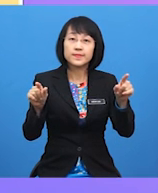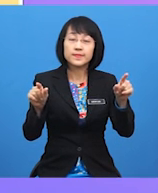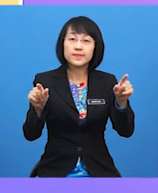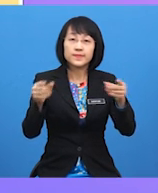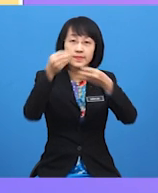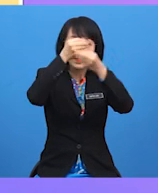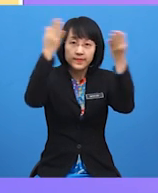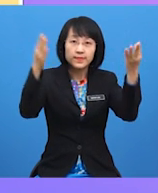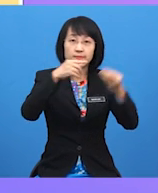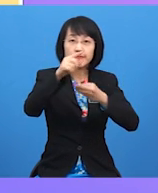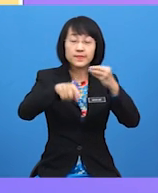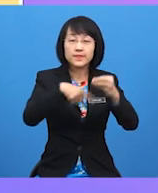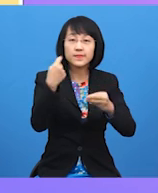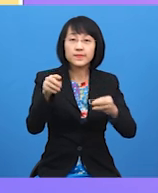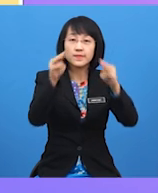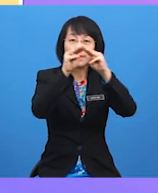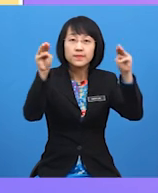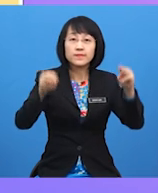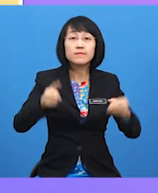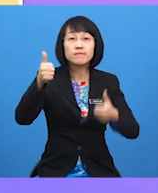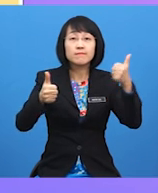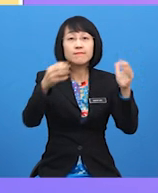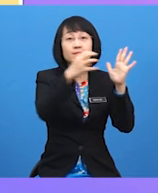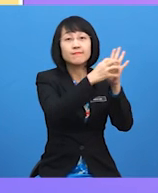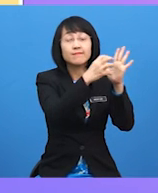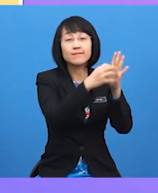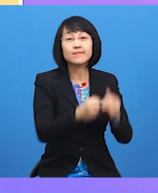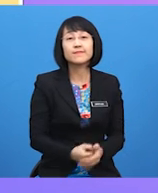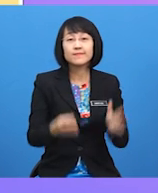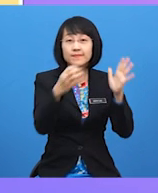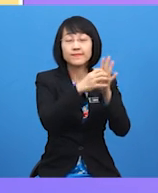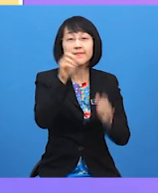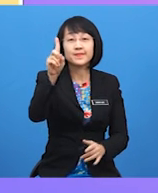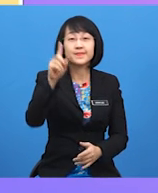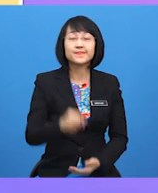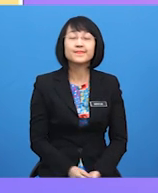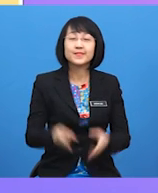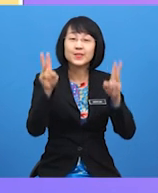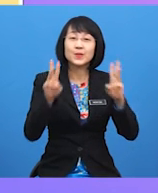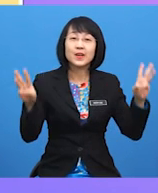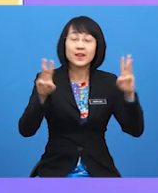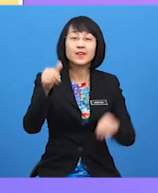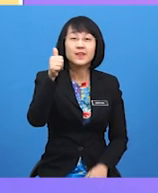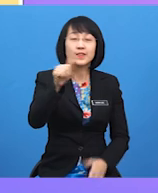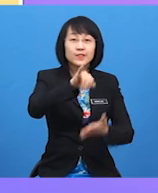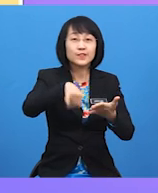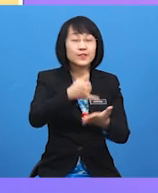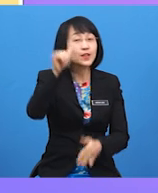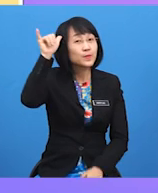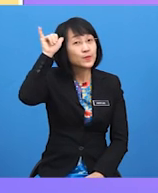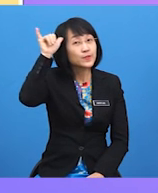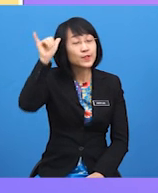some general information about the museum? C. Paragraph 1. Wow. Good job, Yusuf.